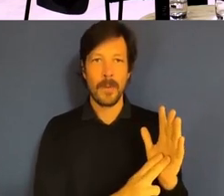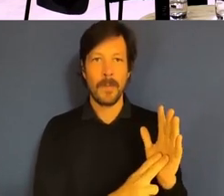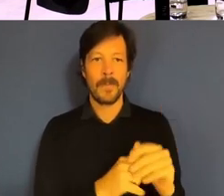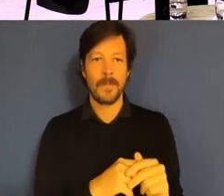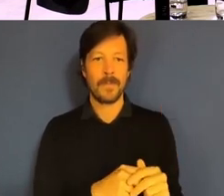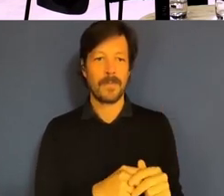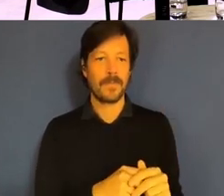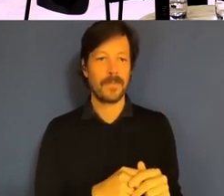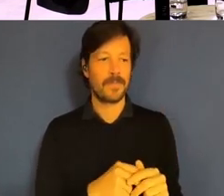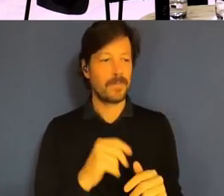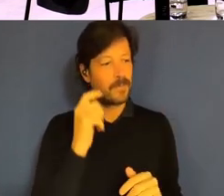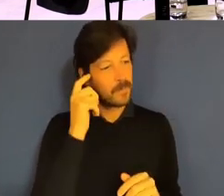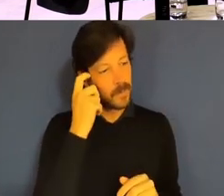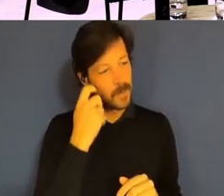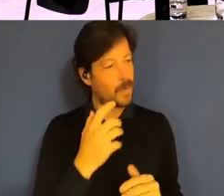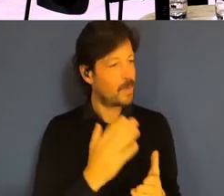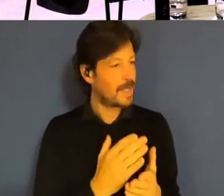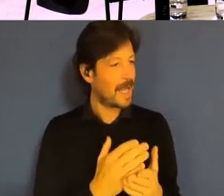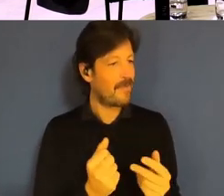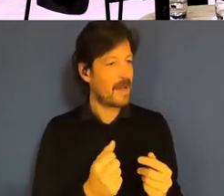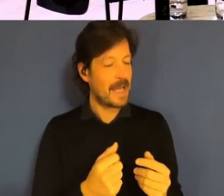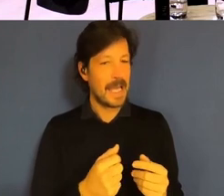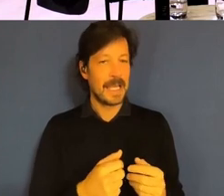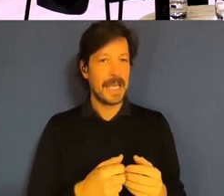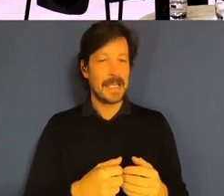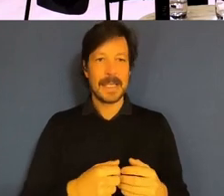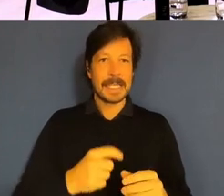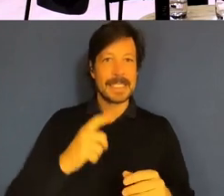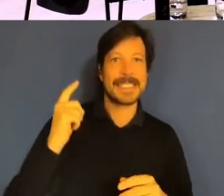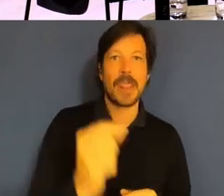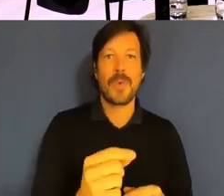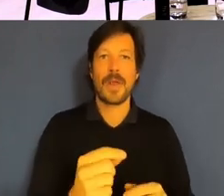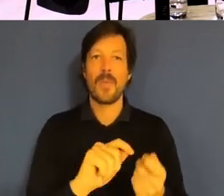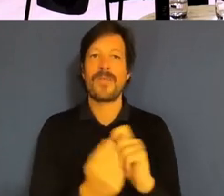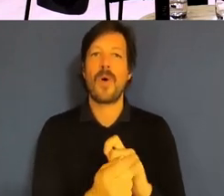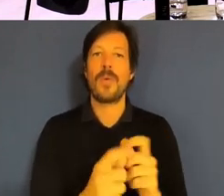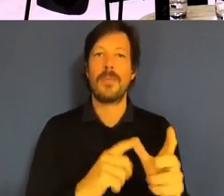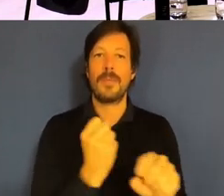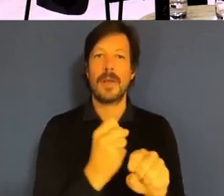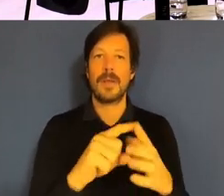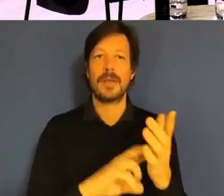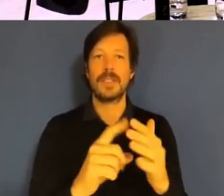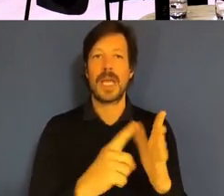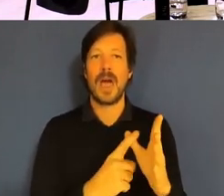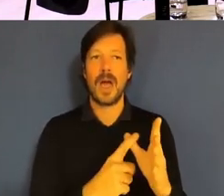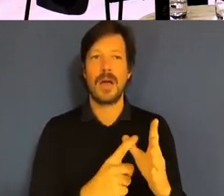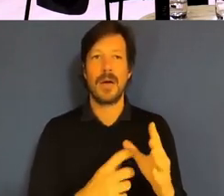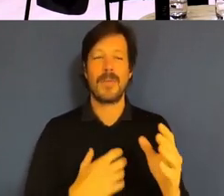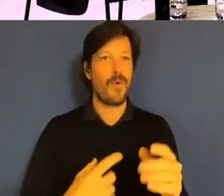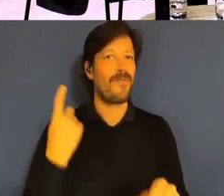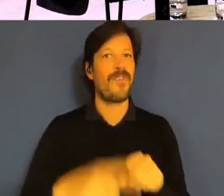really what you might call accelerated reform agenda. Reform is always part of our lives, but it is at an accelerated pace at the moment.